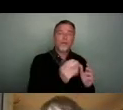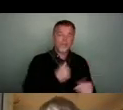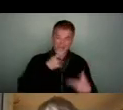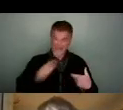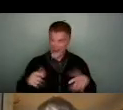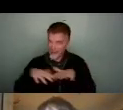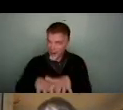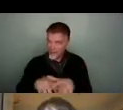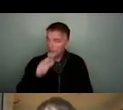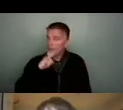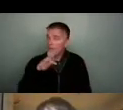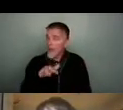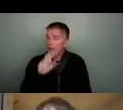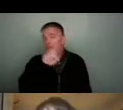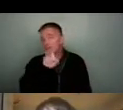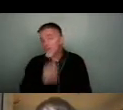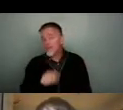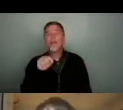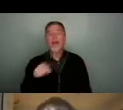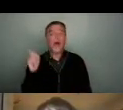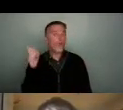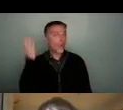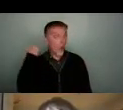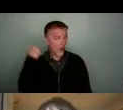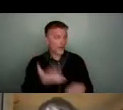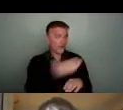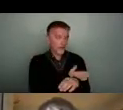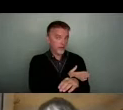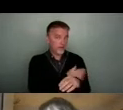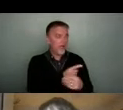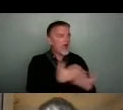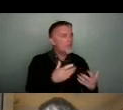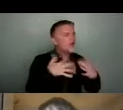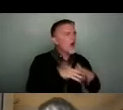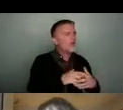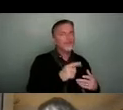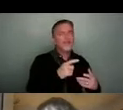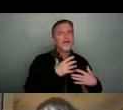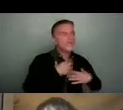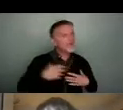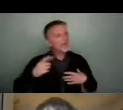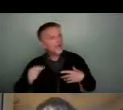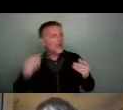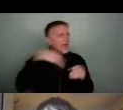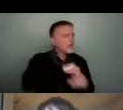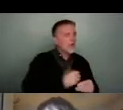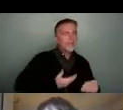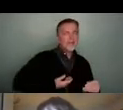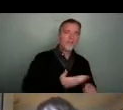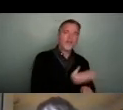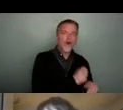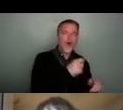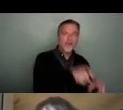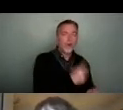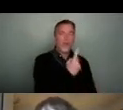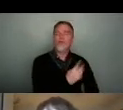what's really interesting is that that moved from a, you know, how much did hybrid models of physical and digital form part of your business pre lockdown was a